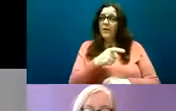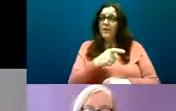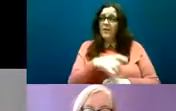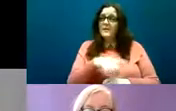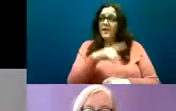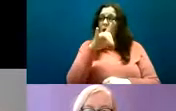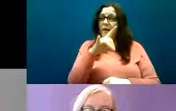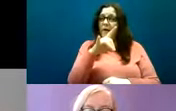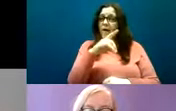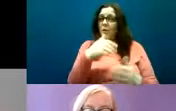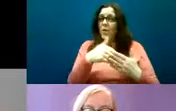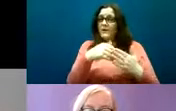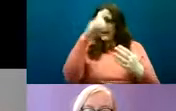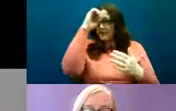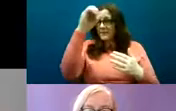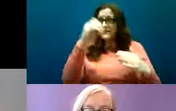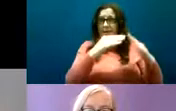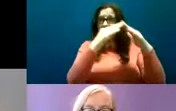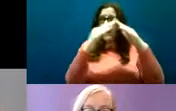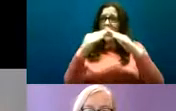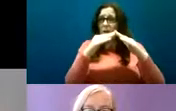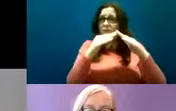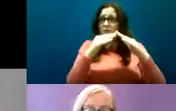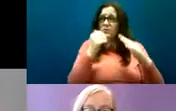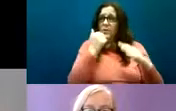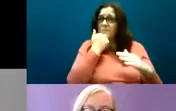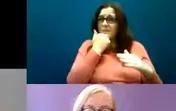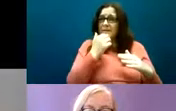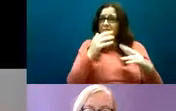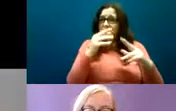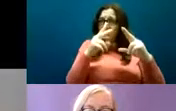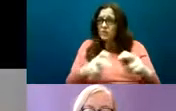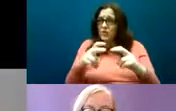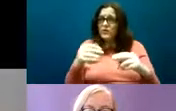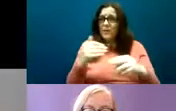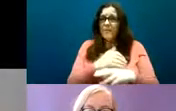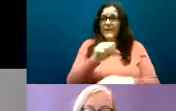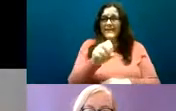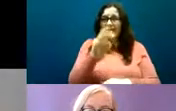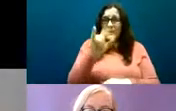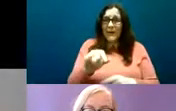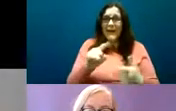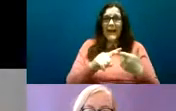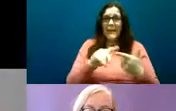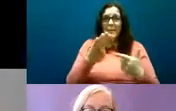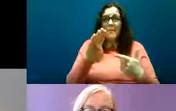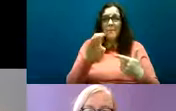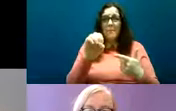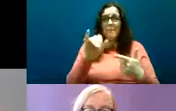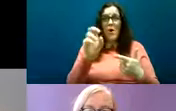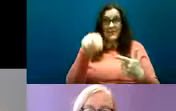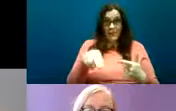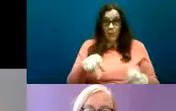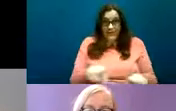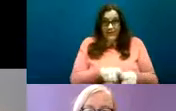in studies by Sweeney and Boyleson who were also on this study the indication